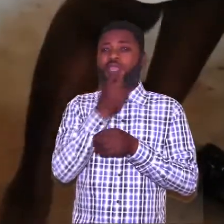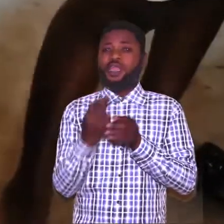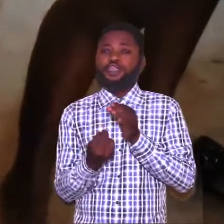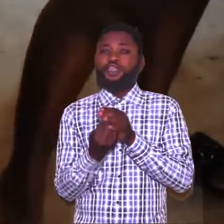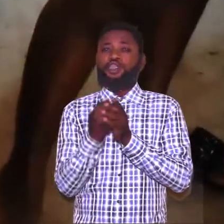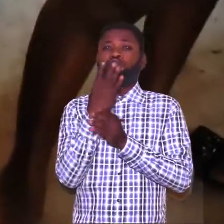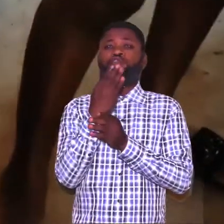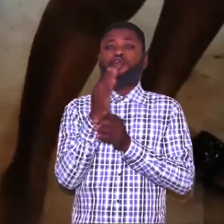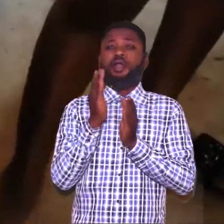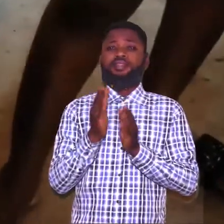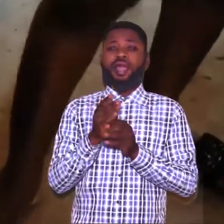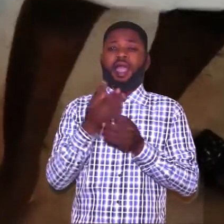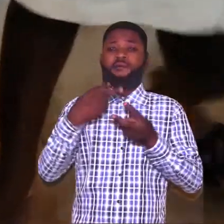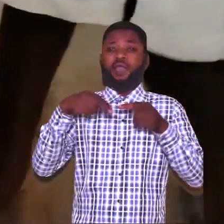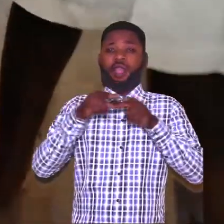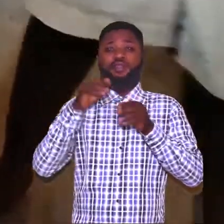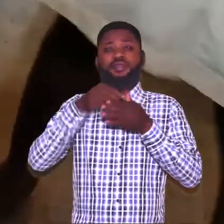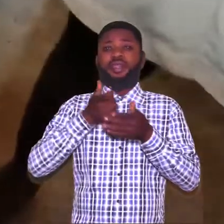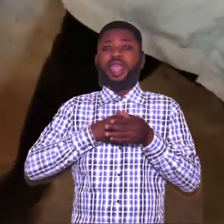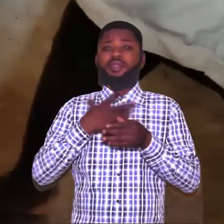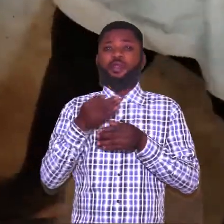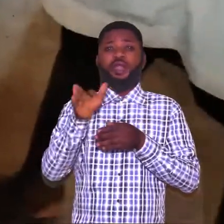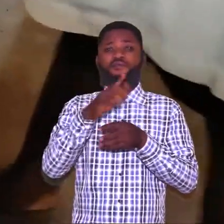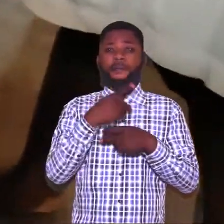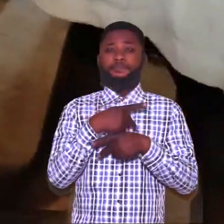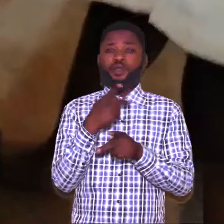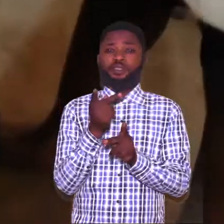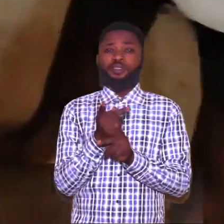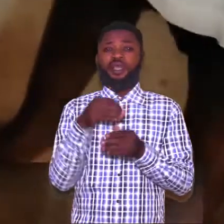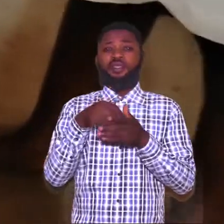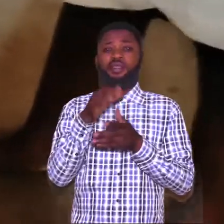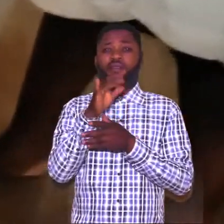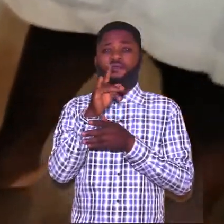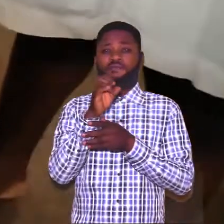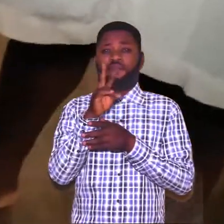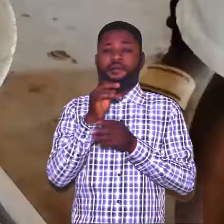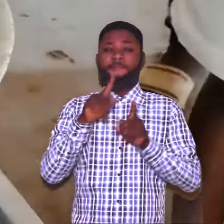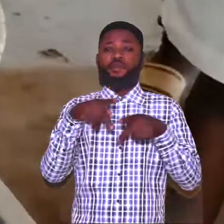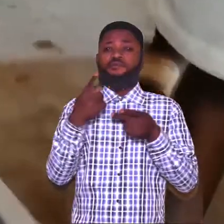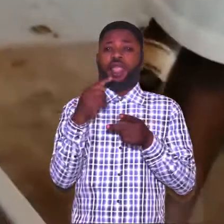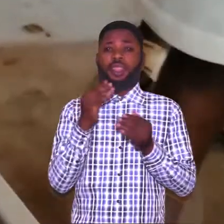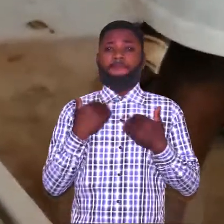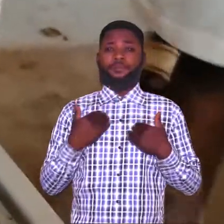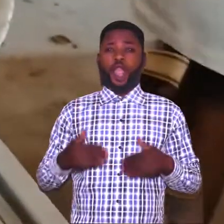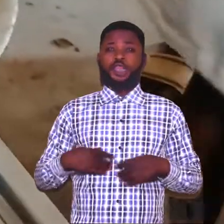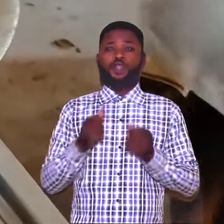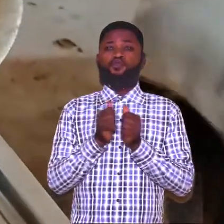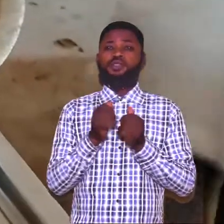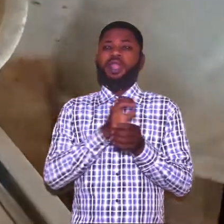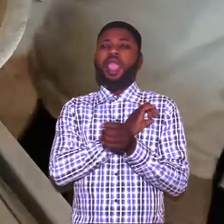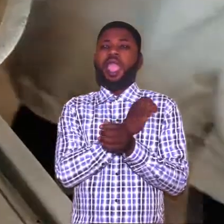value in any of your production a flower provides the body with